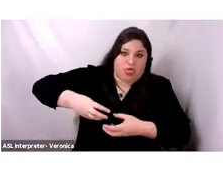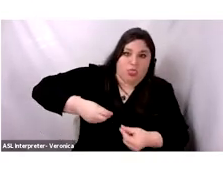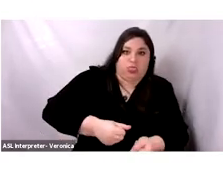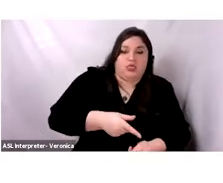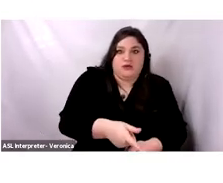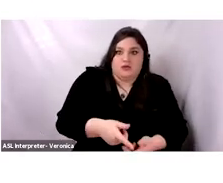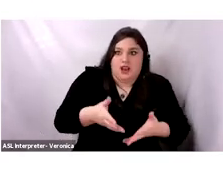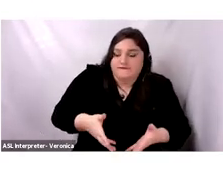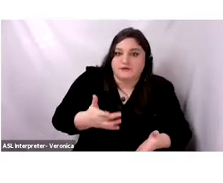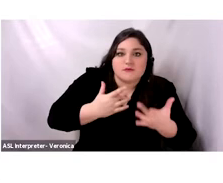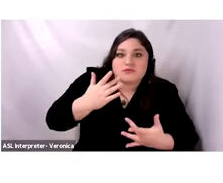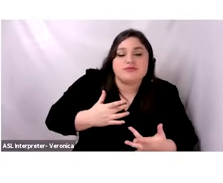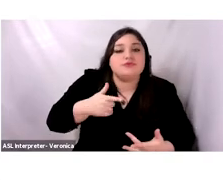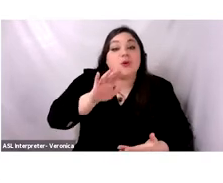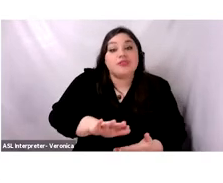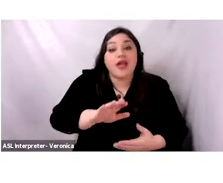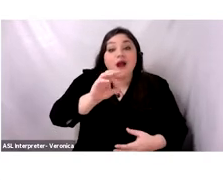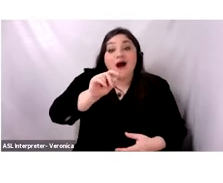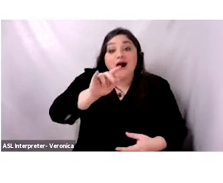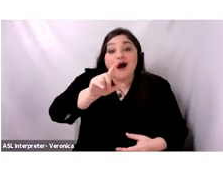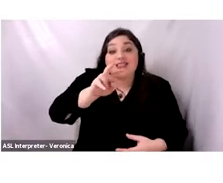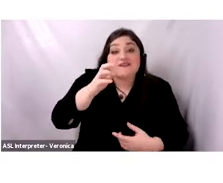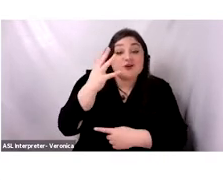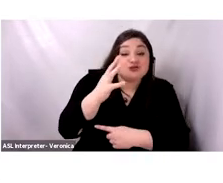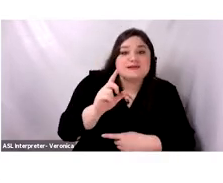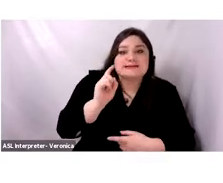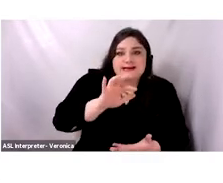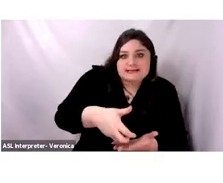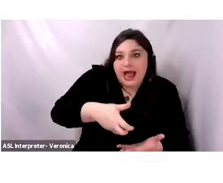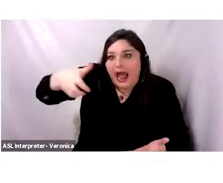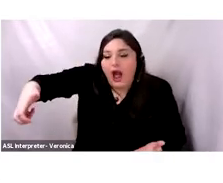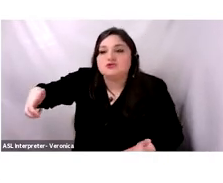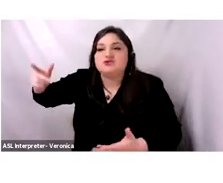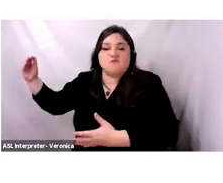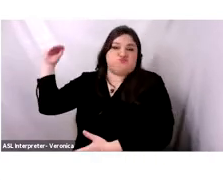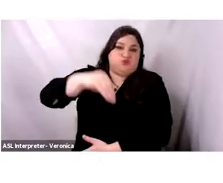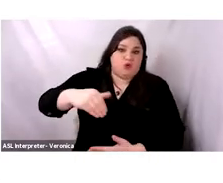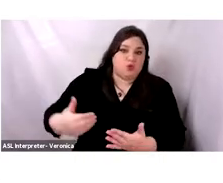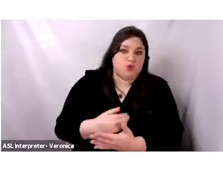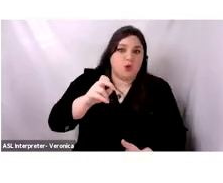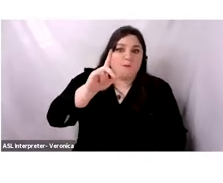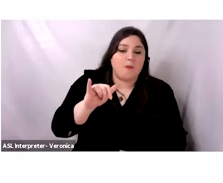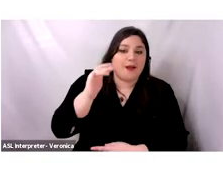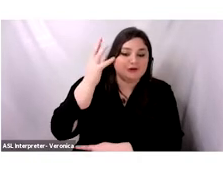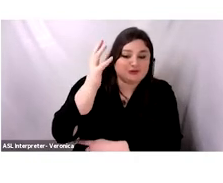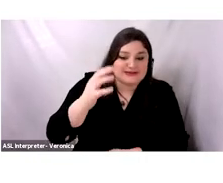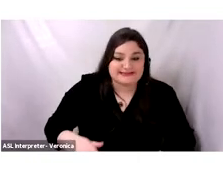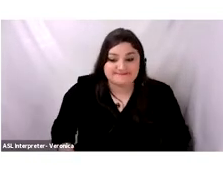mulberry trees. Estimates, some historians estimate that there were 40 million